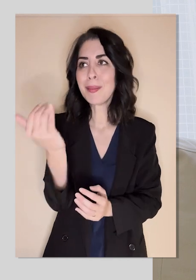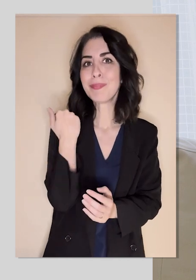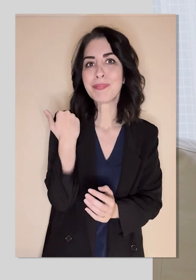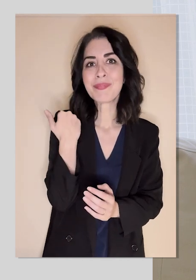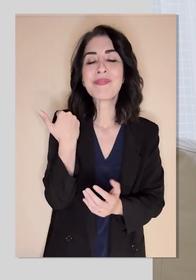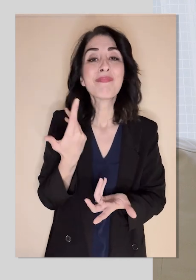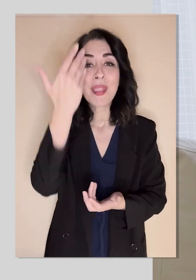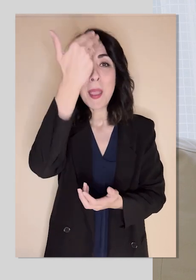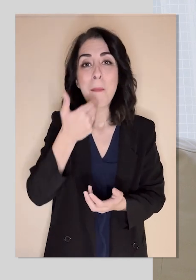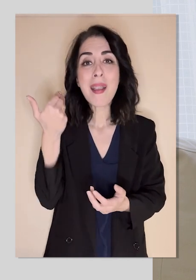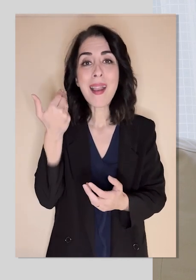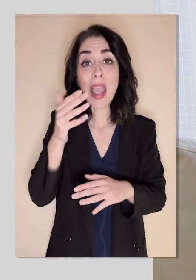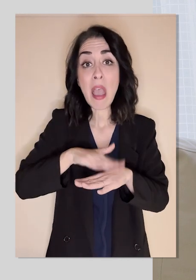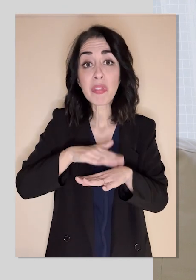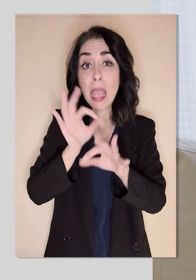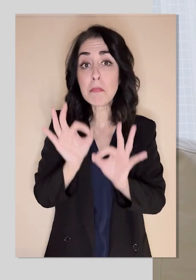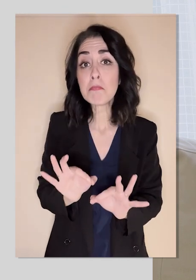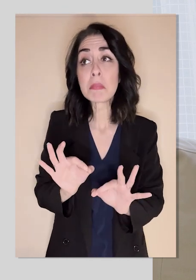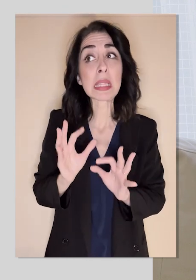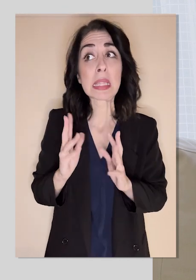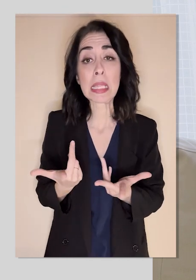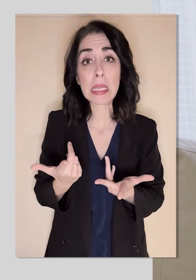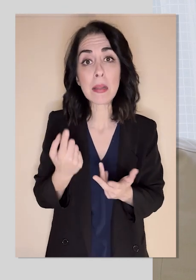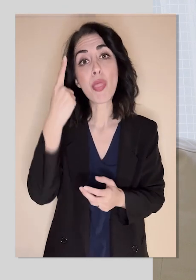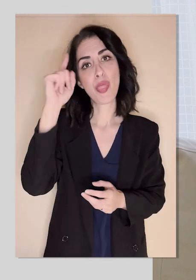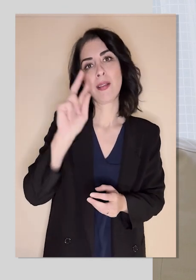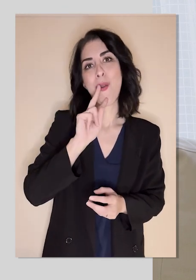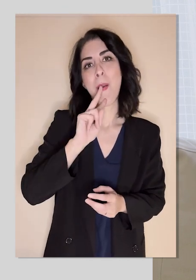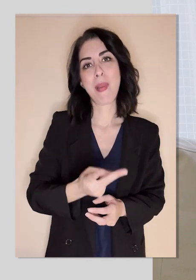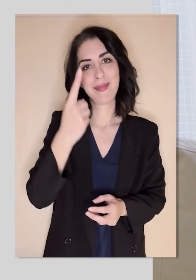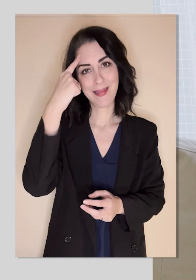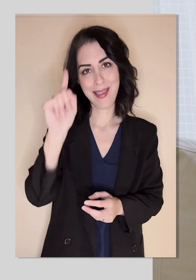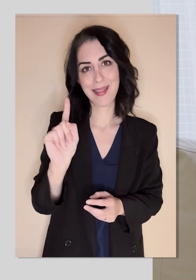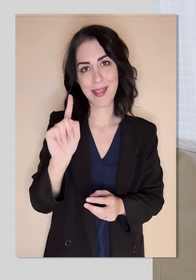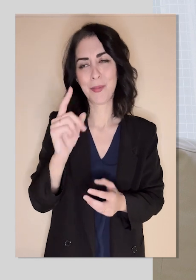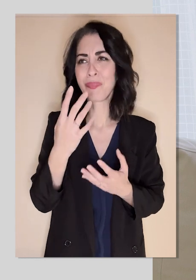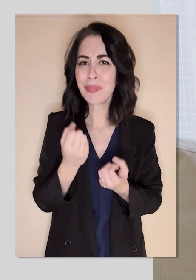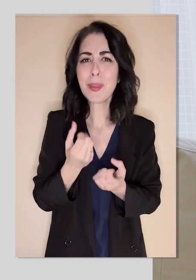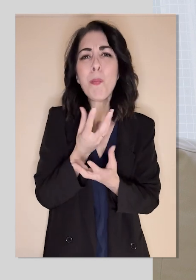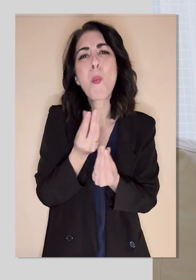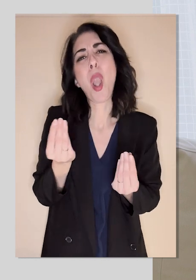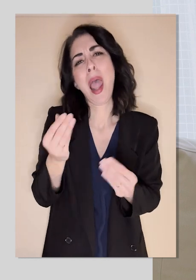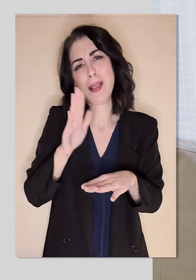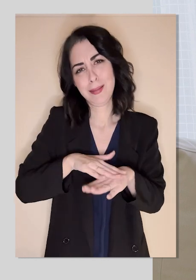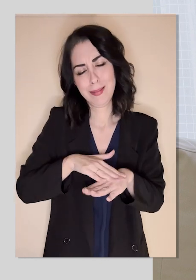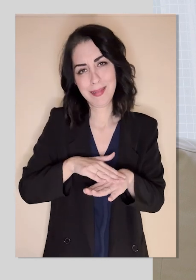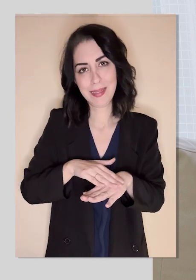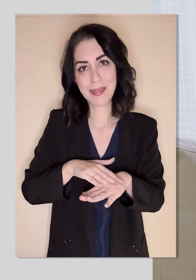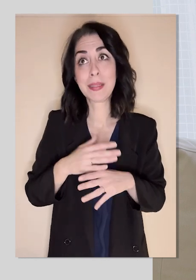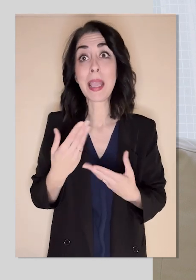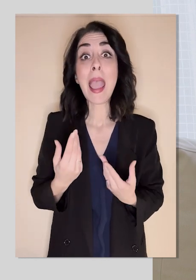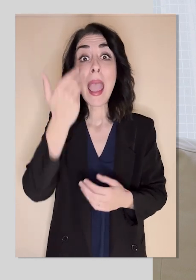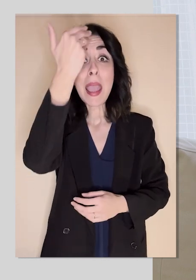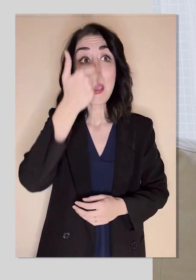combination of many things. And where does migraine start in the brain? We think we know one or two areas,